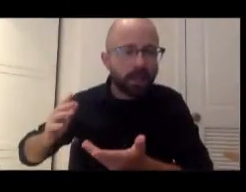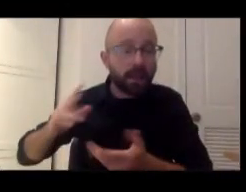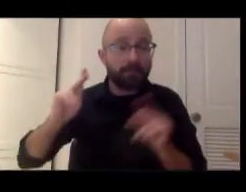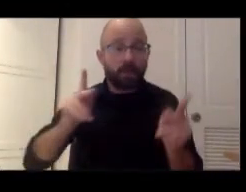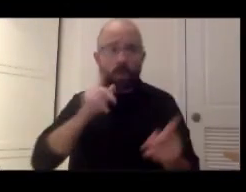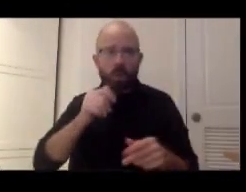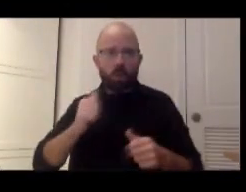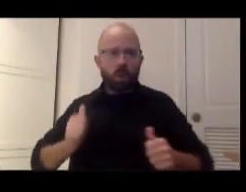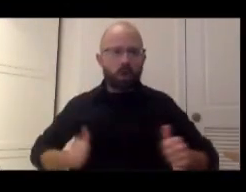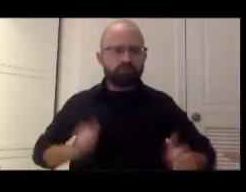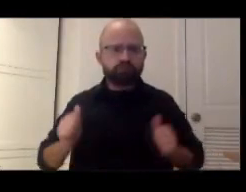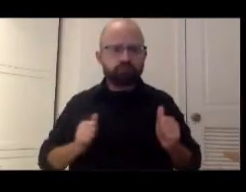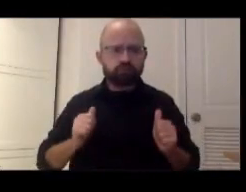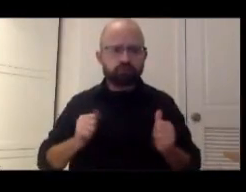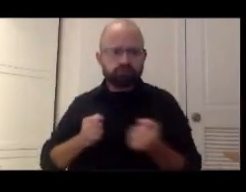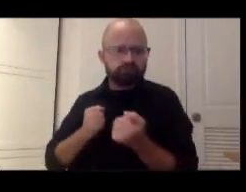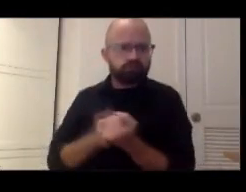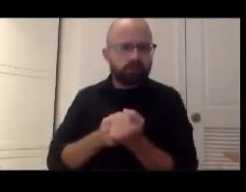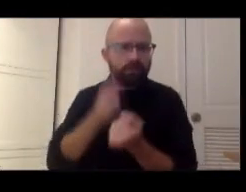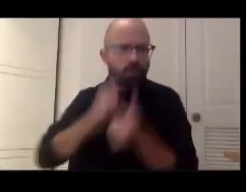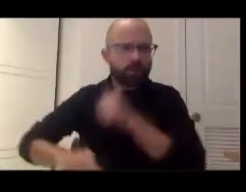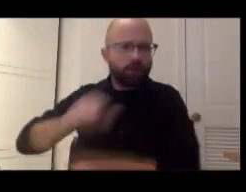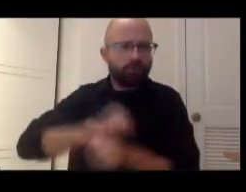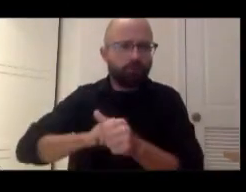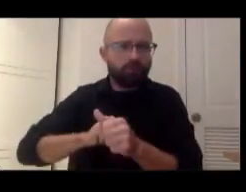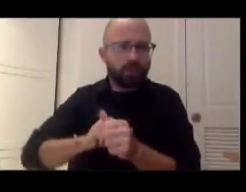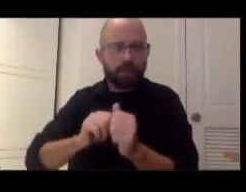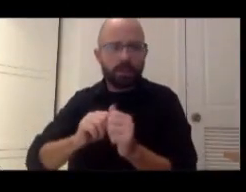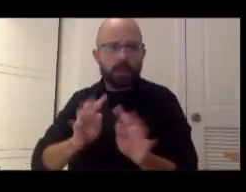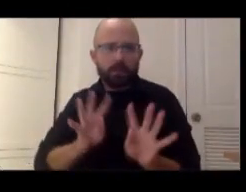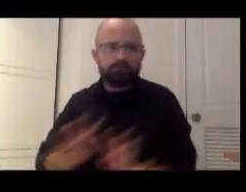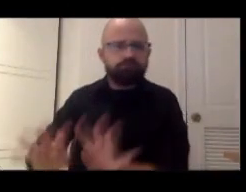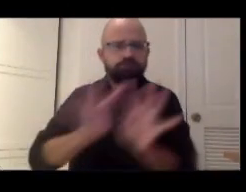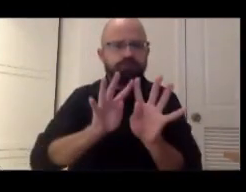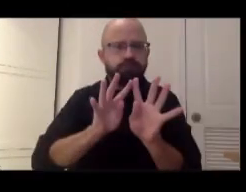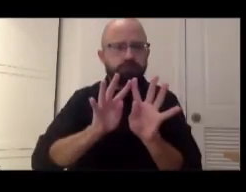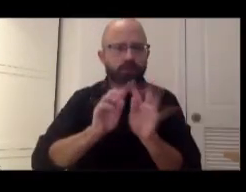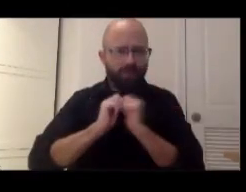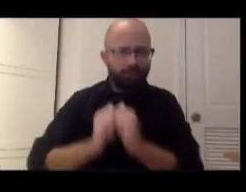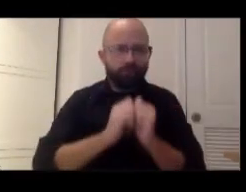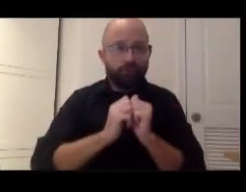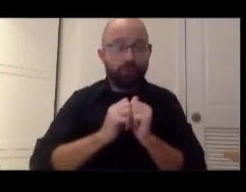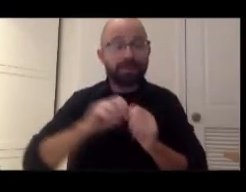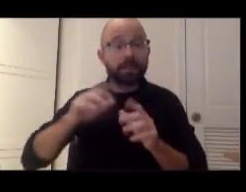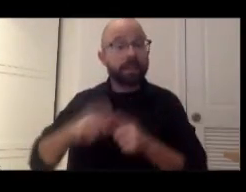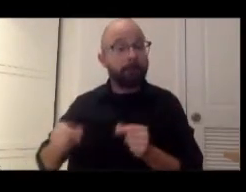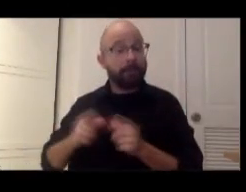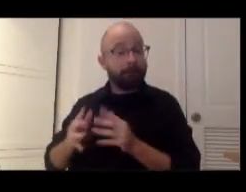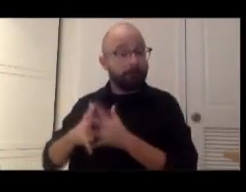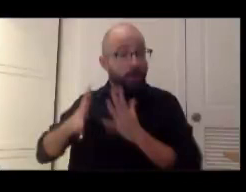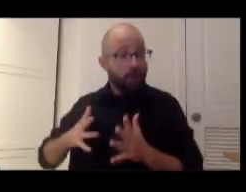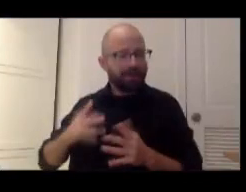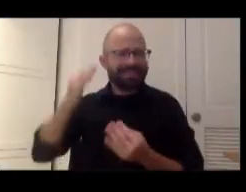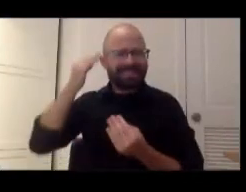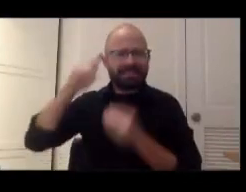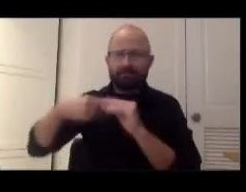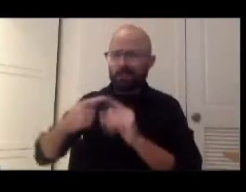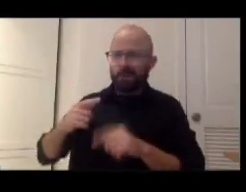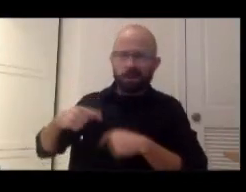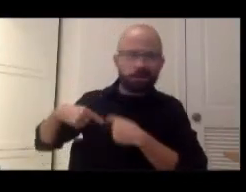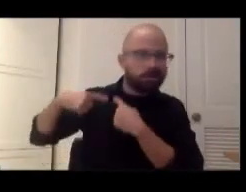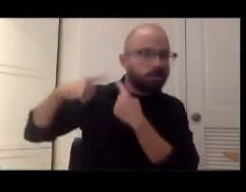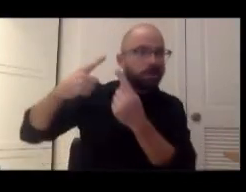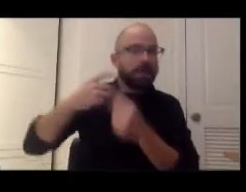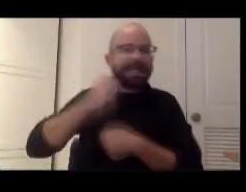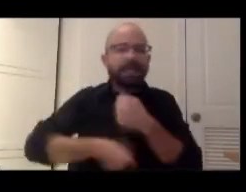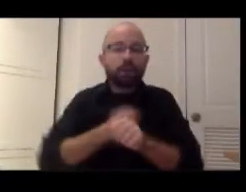each other, standing with each other, and as Japanese Americans think about decades long, years after the internment,